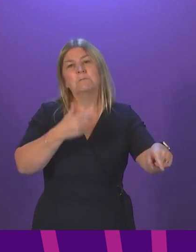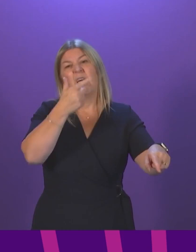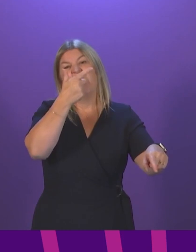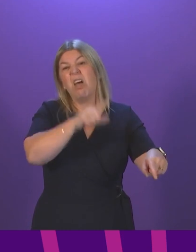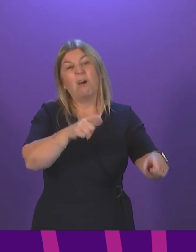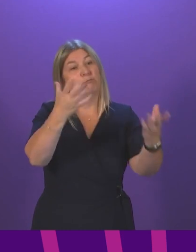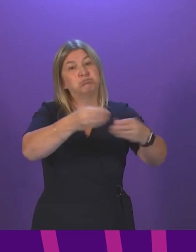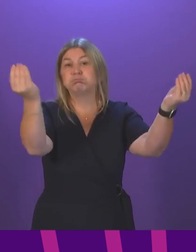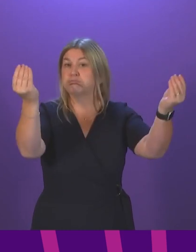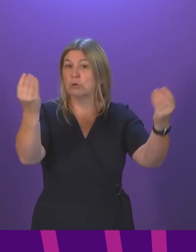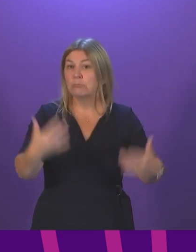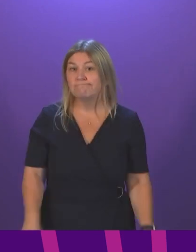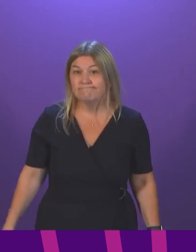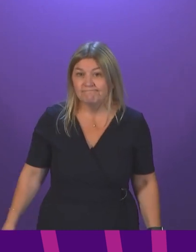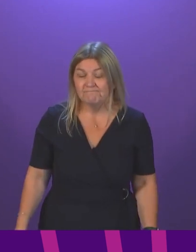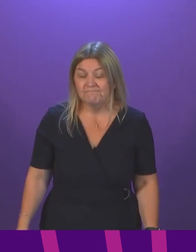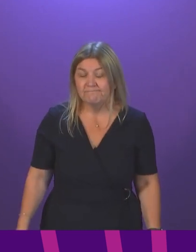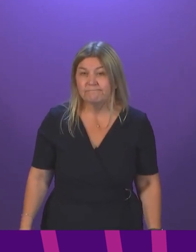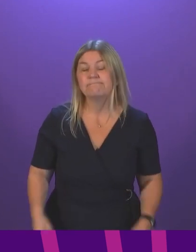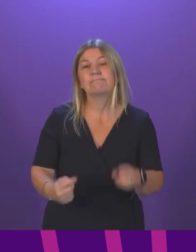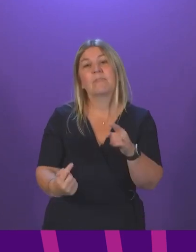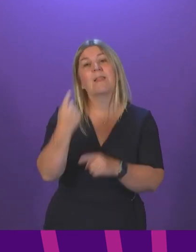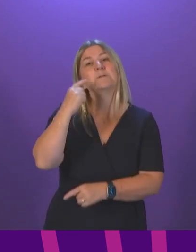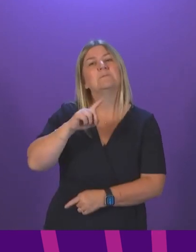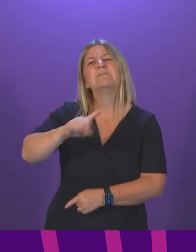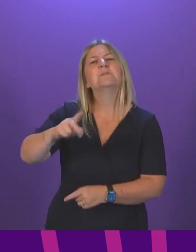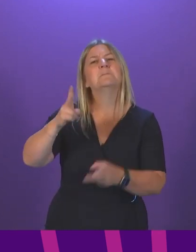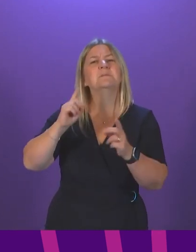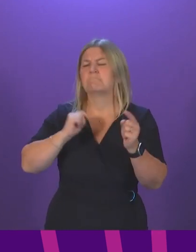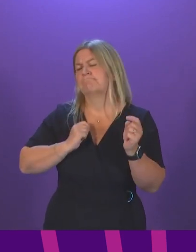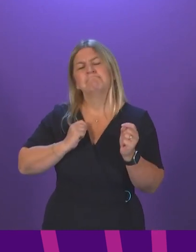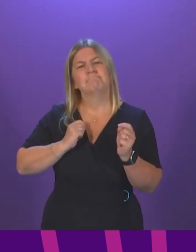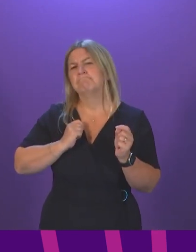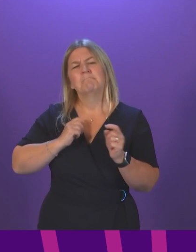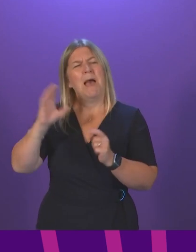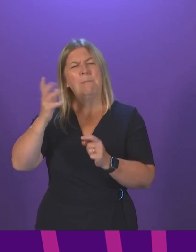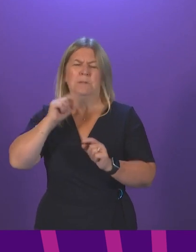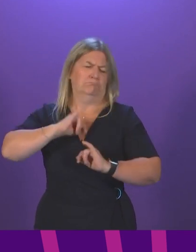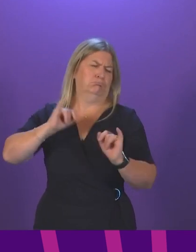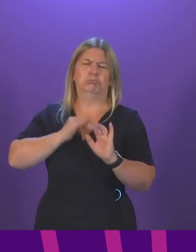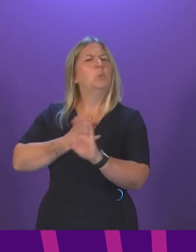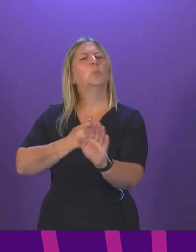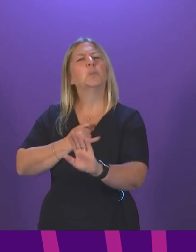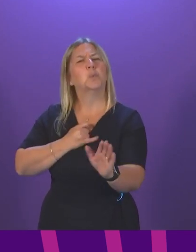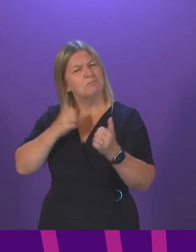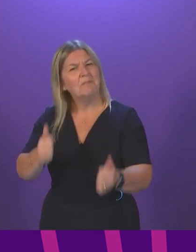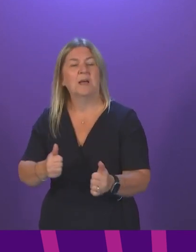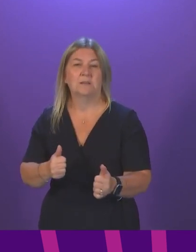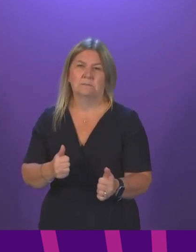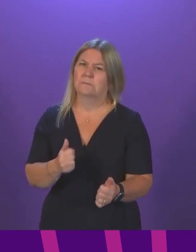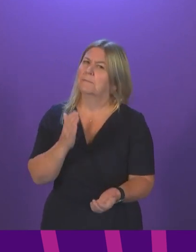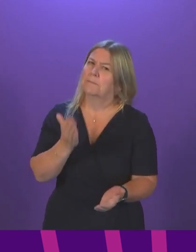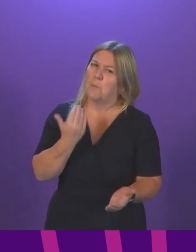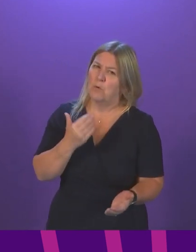just going to run out. Last week, the First Minister wouldn't accept that the ambulance service is in crisis. Surely the last